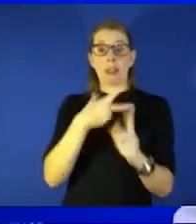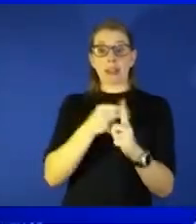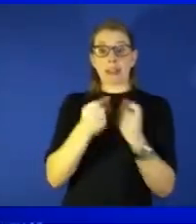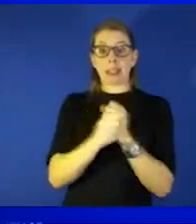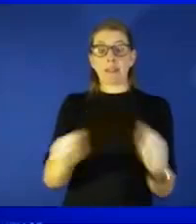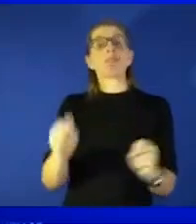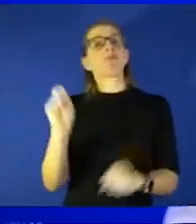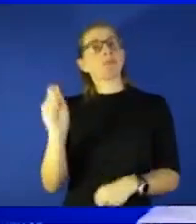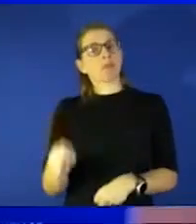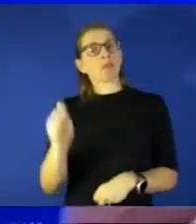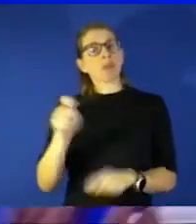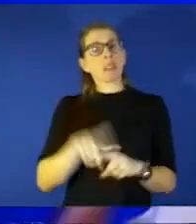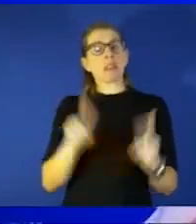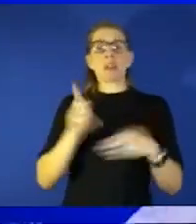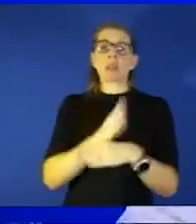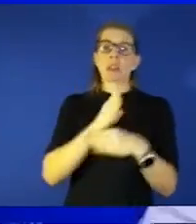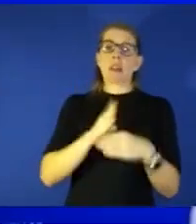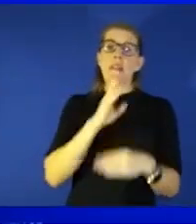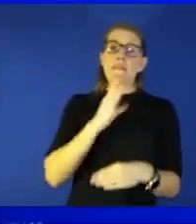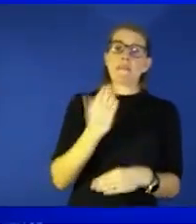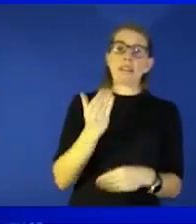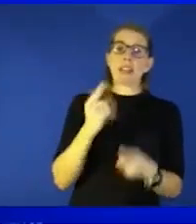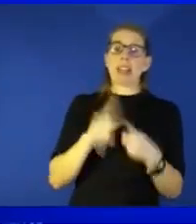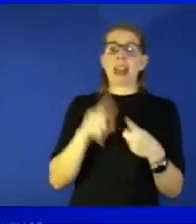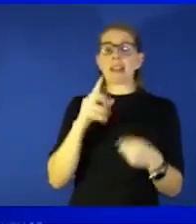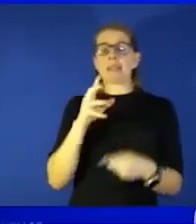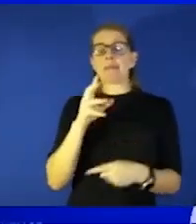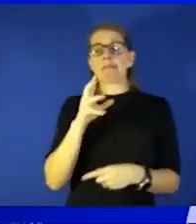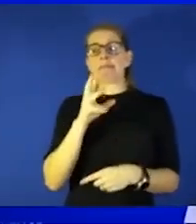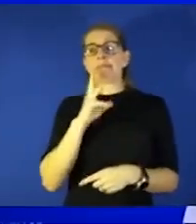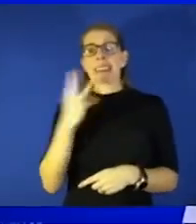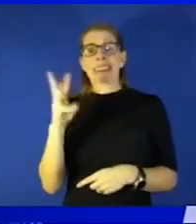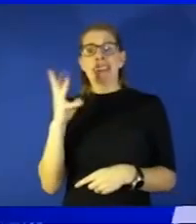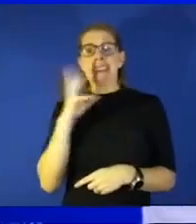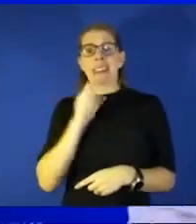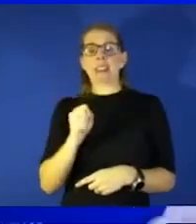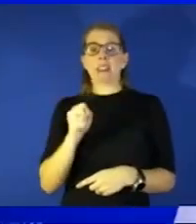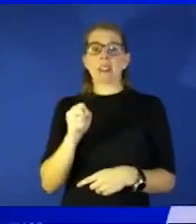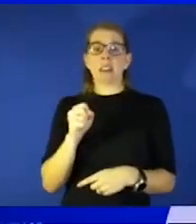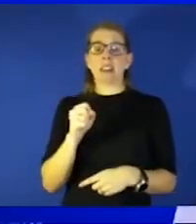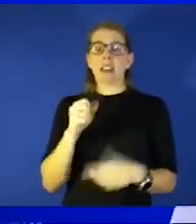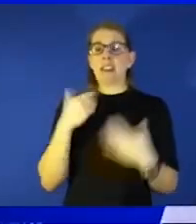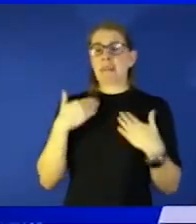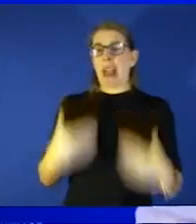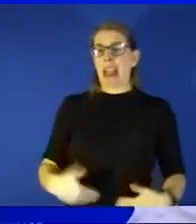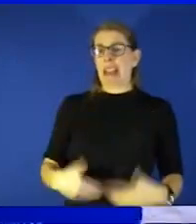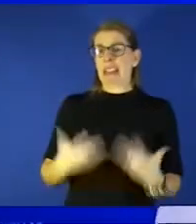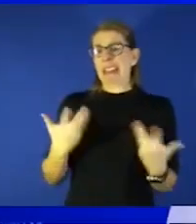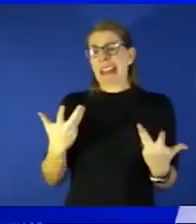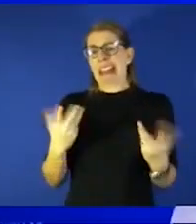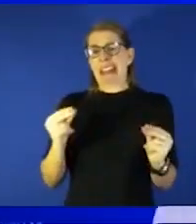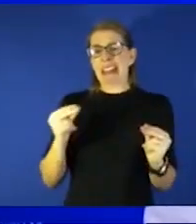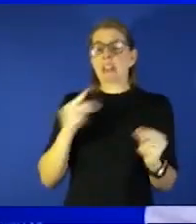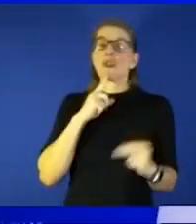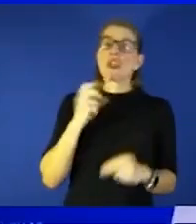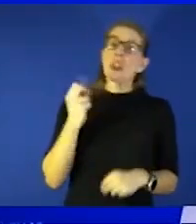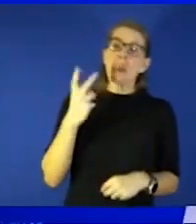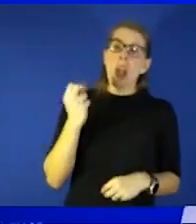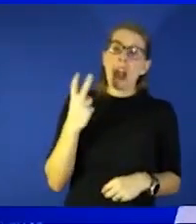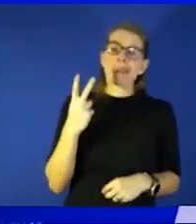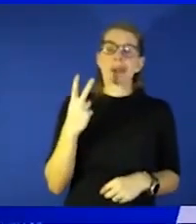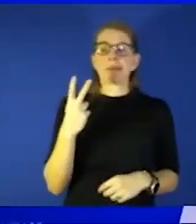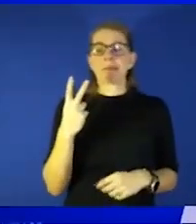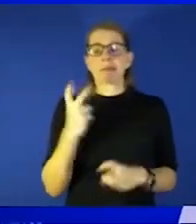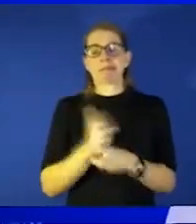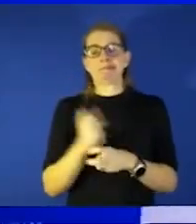a difference between a 15 year old and a 16 year old immunologically probably not anything 12 you know it's hard to really understand